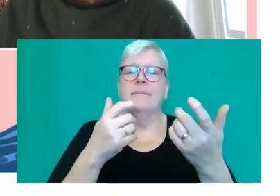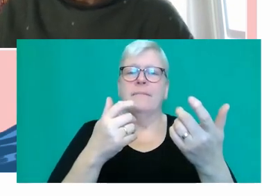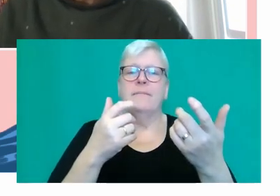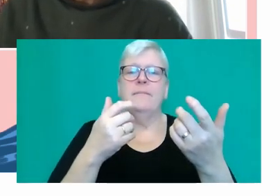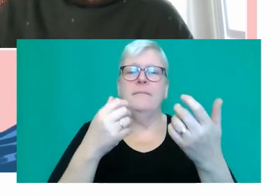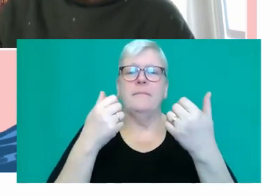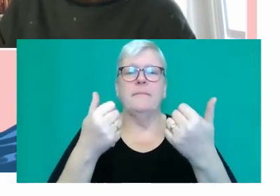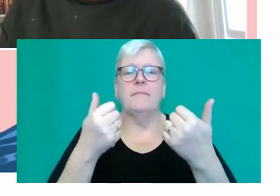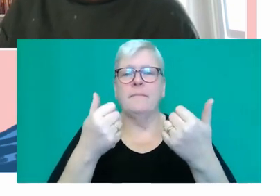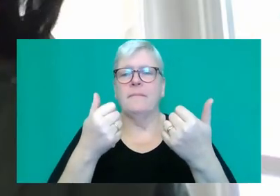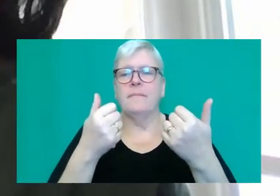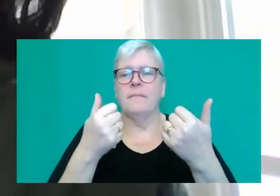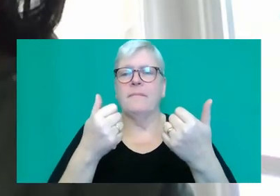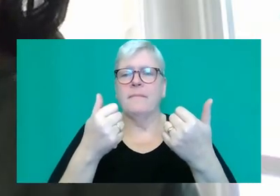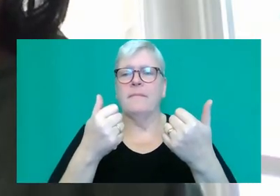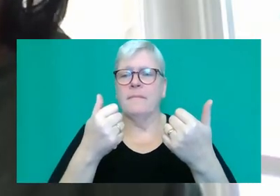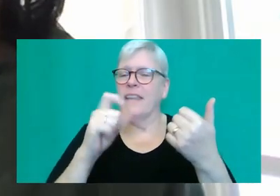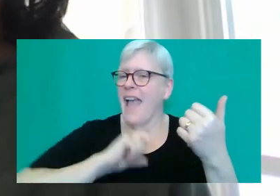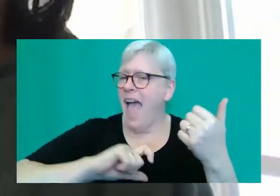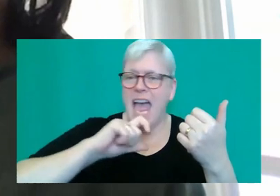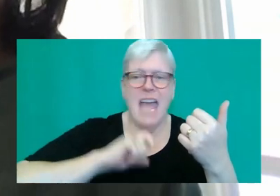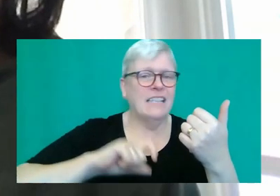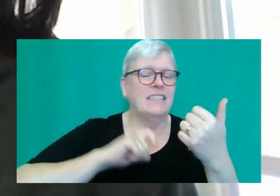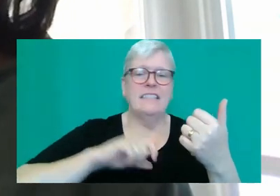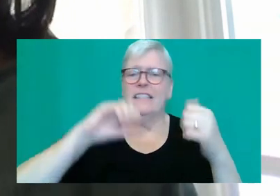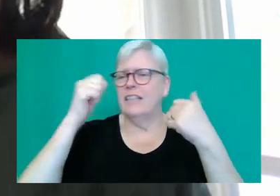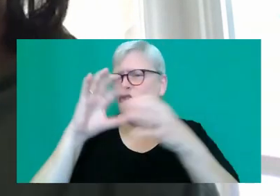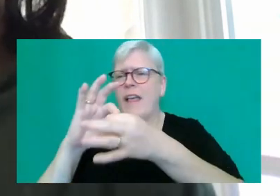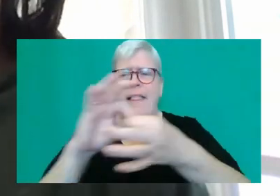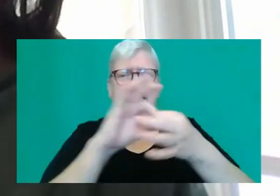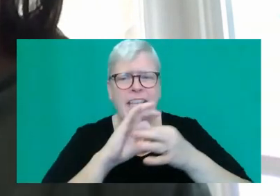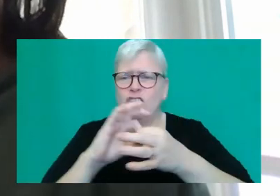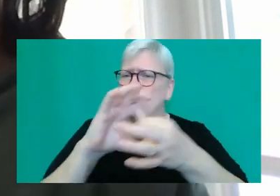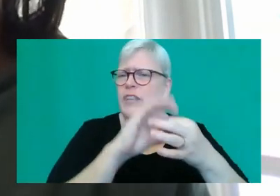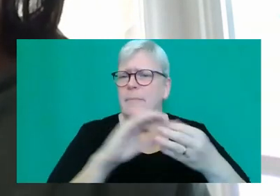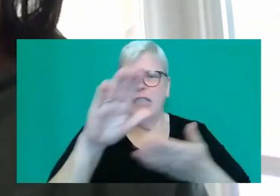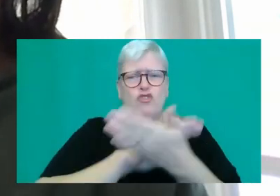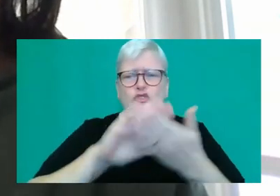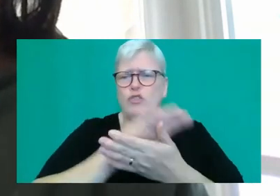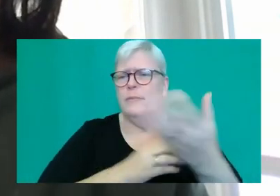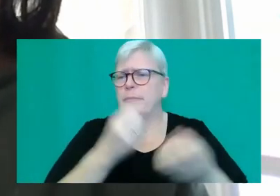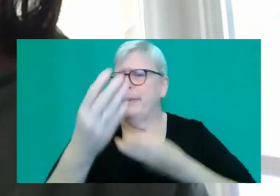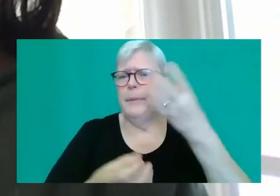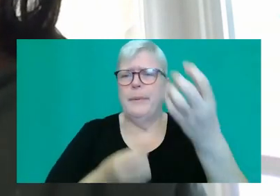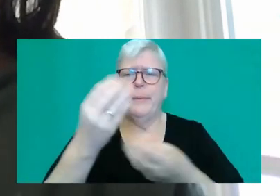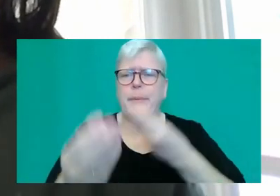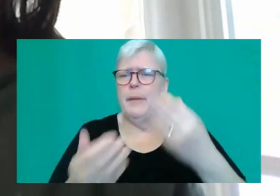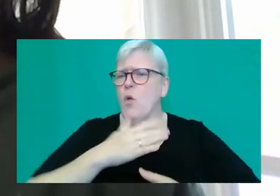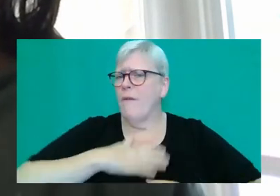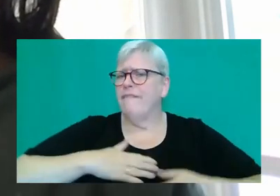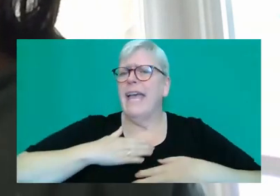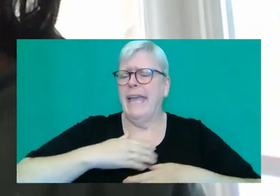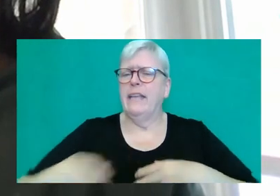and the characterisation and the description of the relationships were also deeply, you know, moving. So